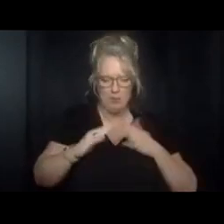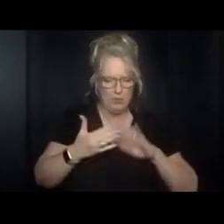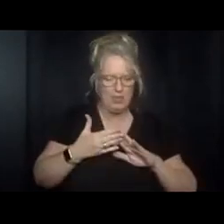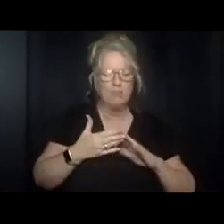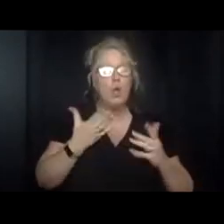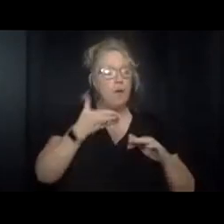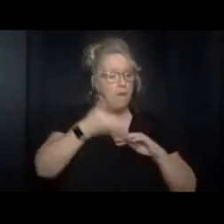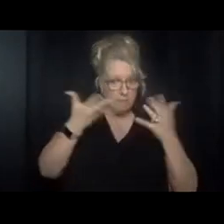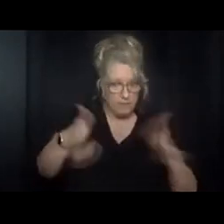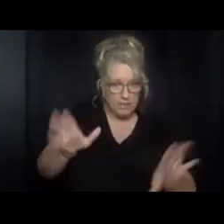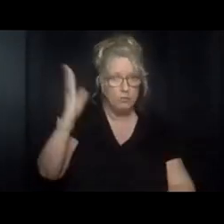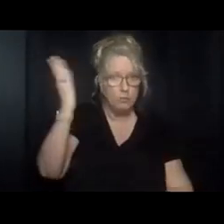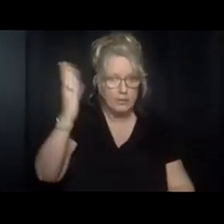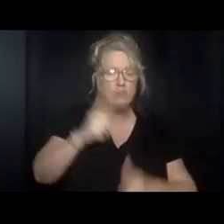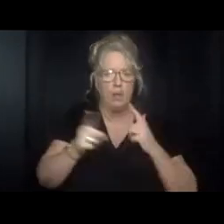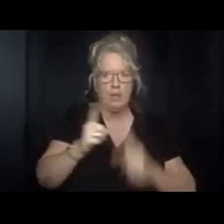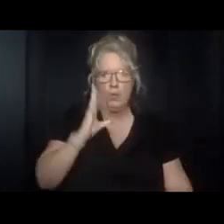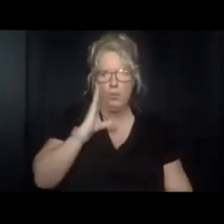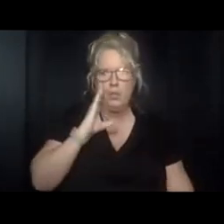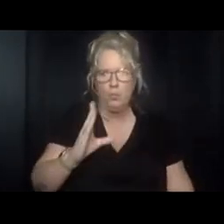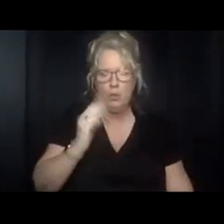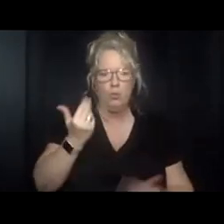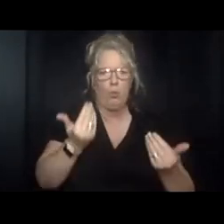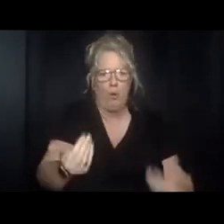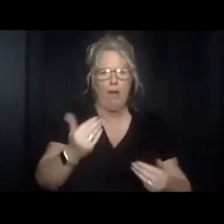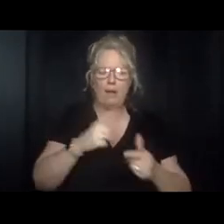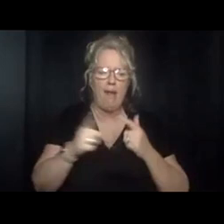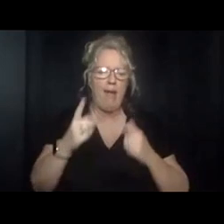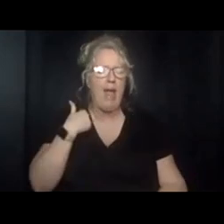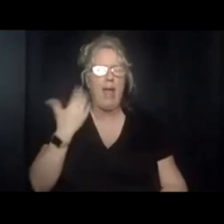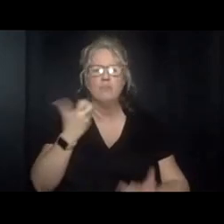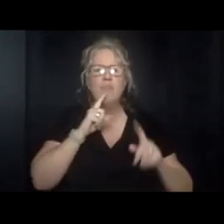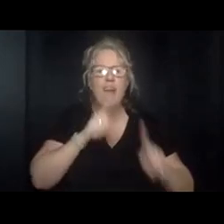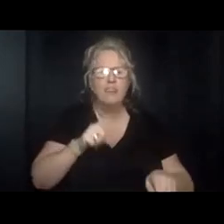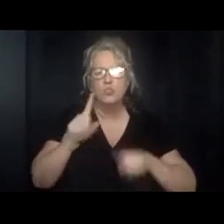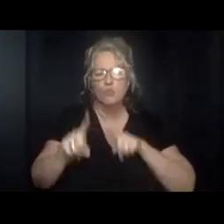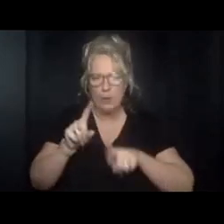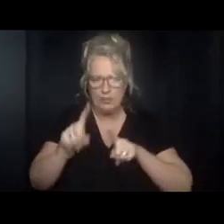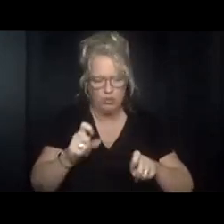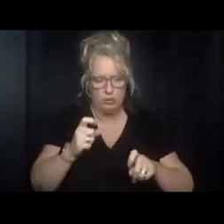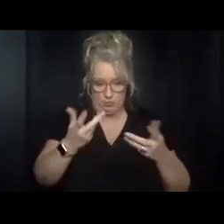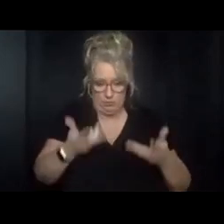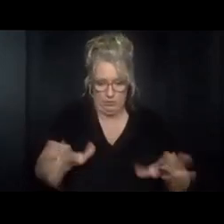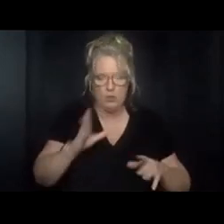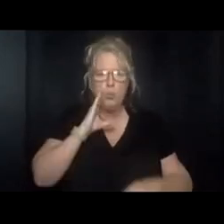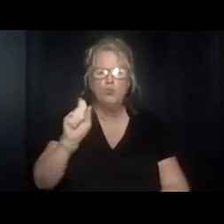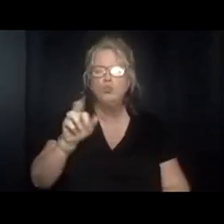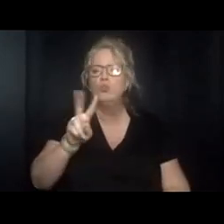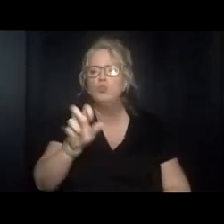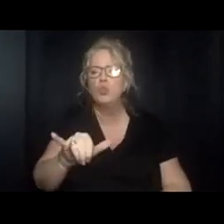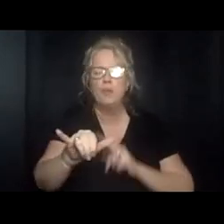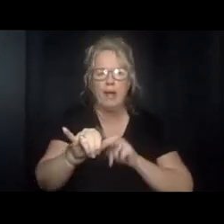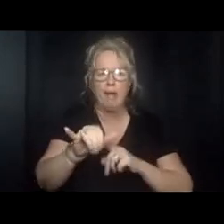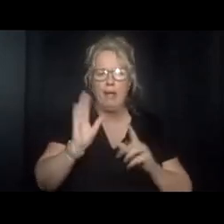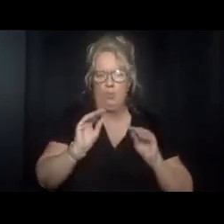session after david's presentation we also ask that you complete the webinar survey that will be put into the chat a link will be